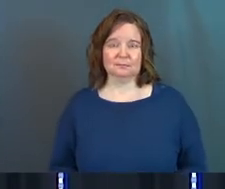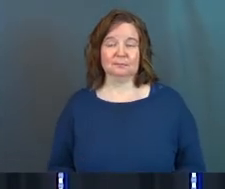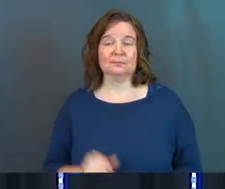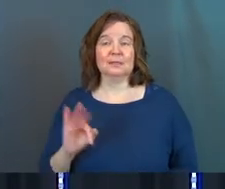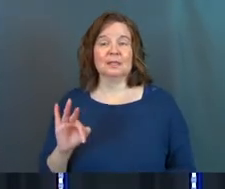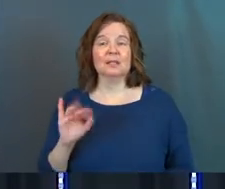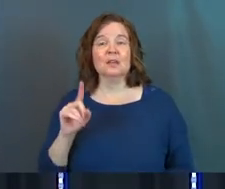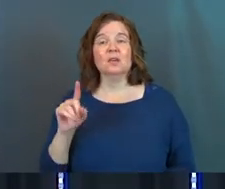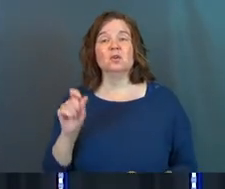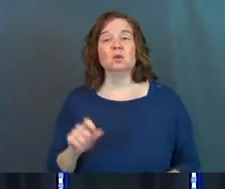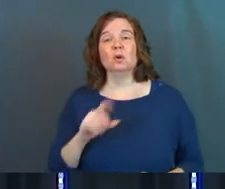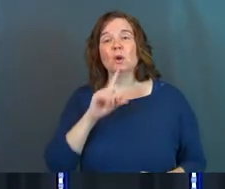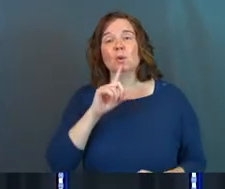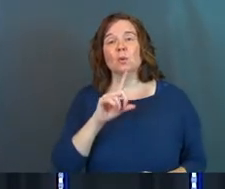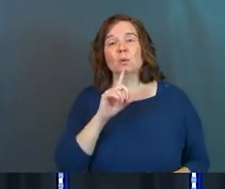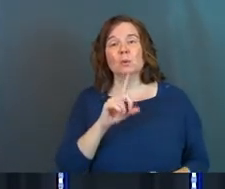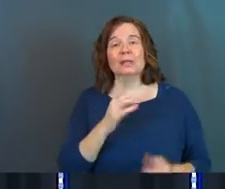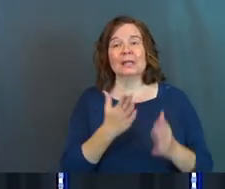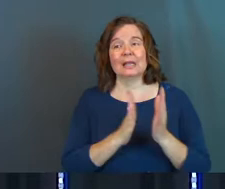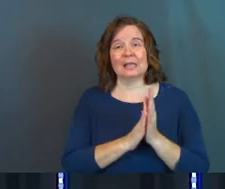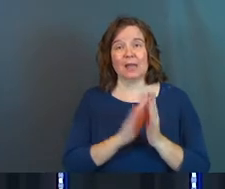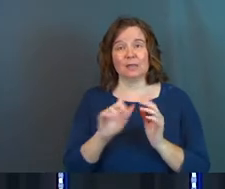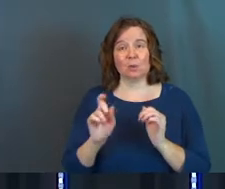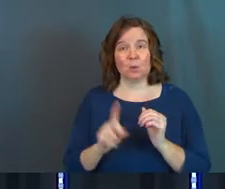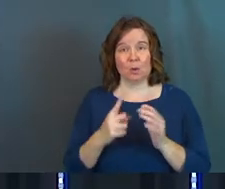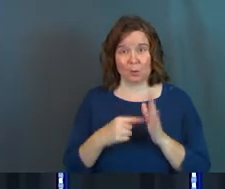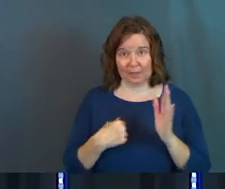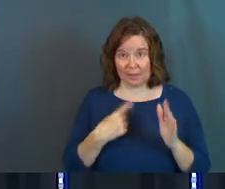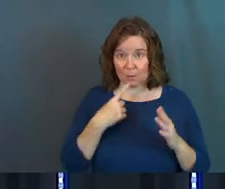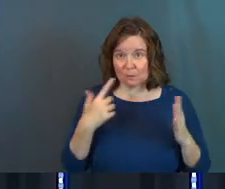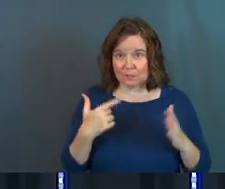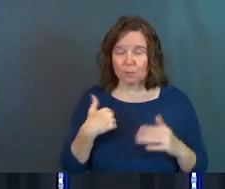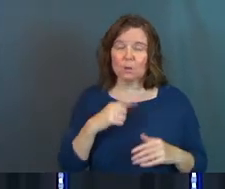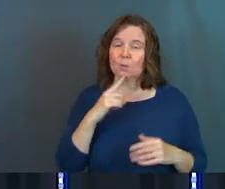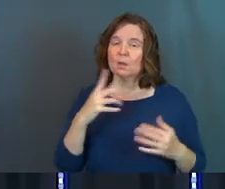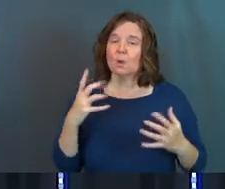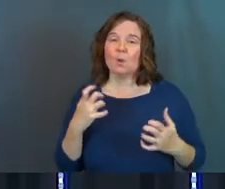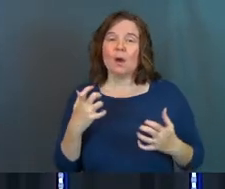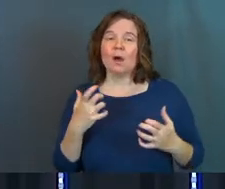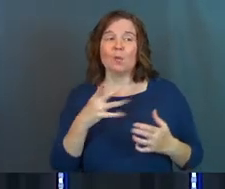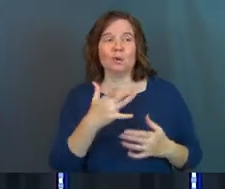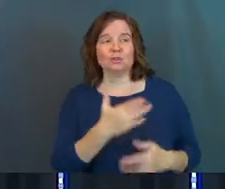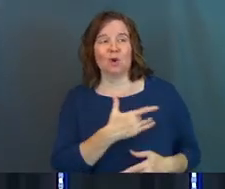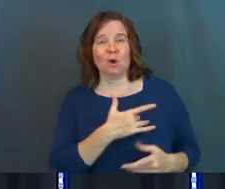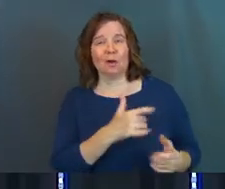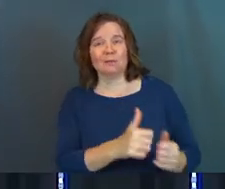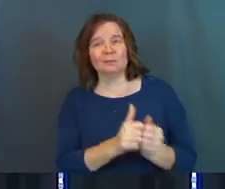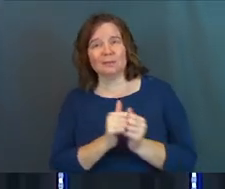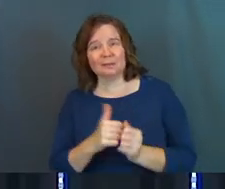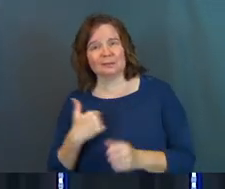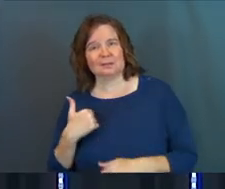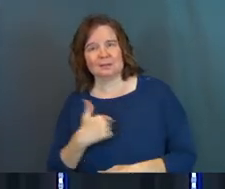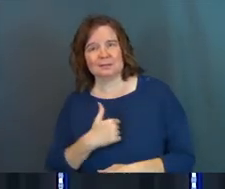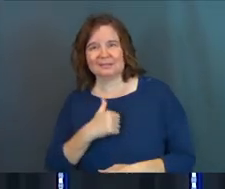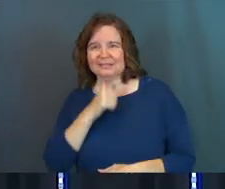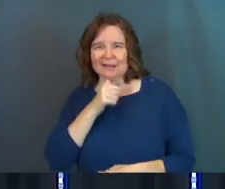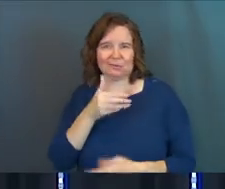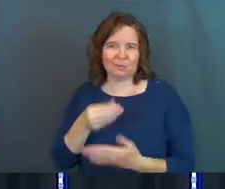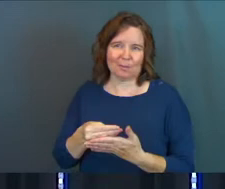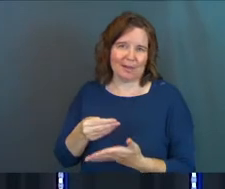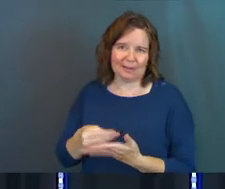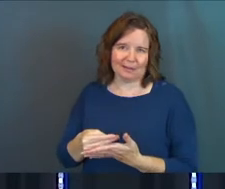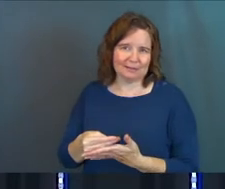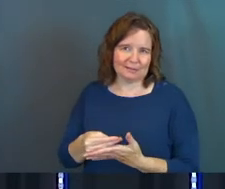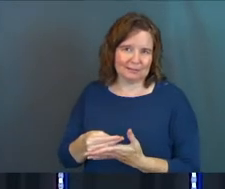And if you could, if you could really ask them the question, what they would say is what we really wanted all along was your heart, not your money.